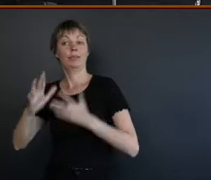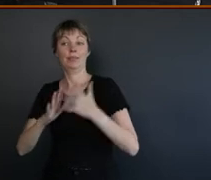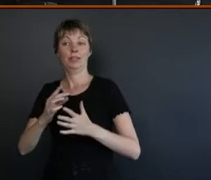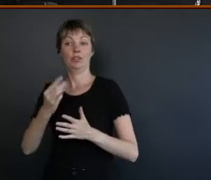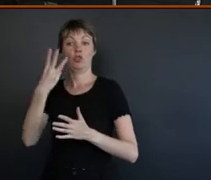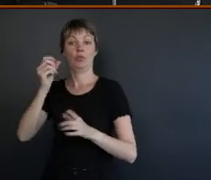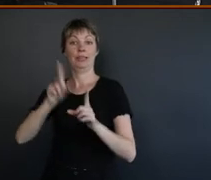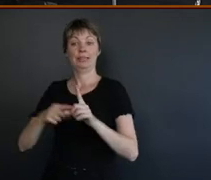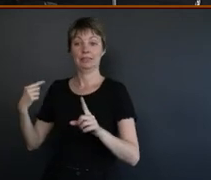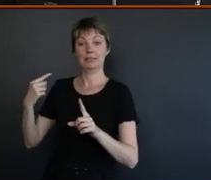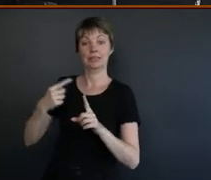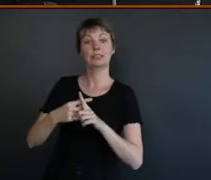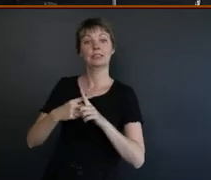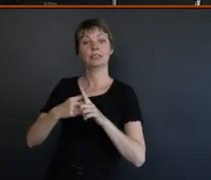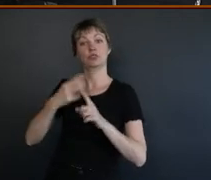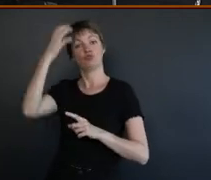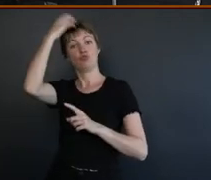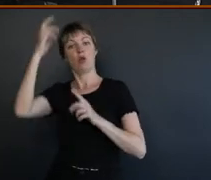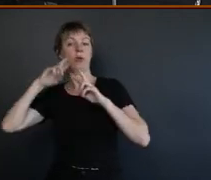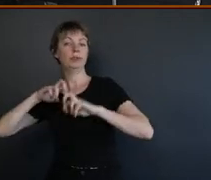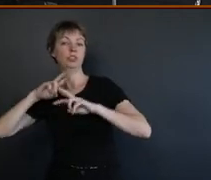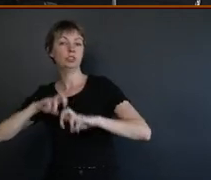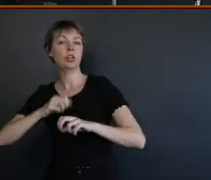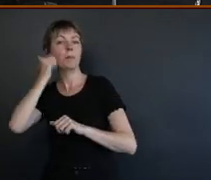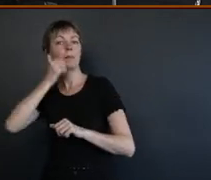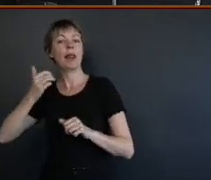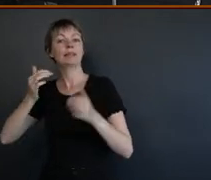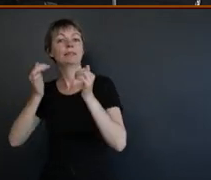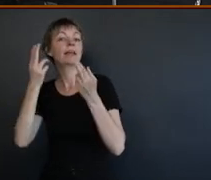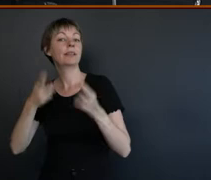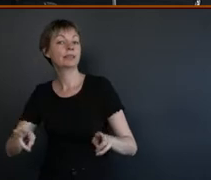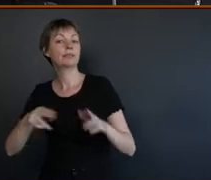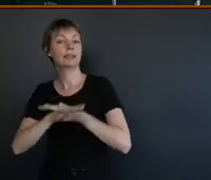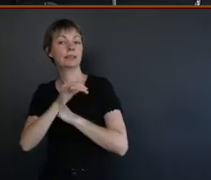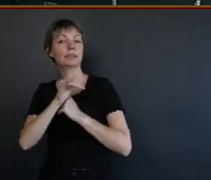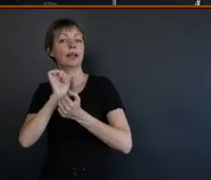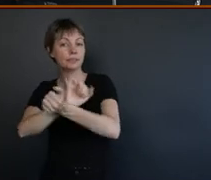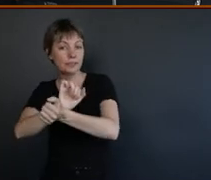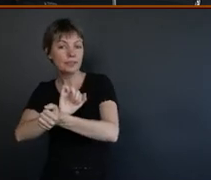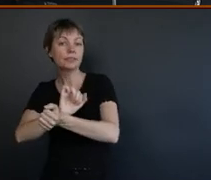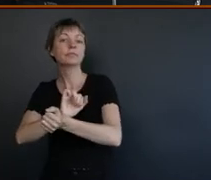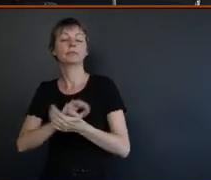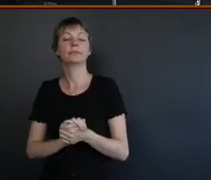Royal Commission into Black Deaths in Custody and their final report, which was released in 1991.